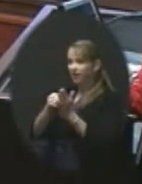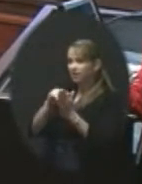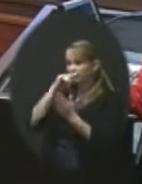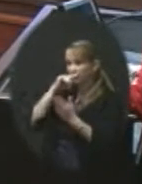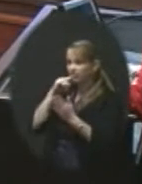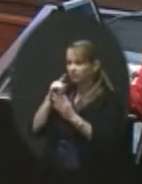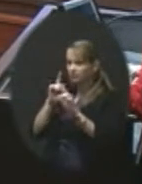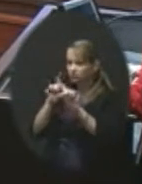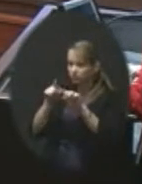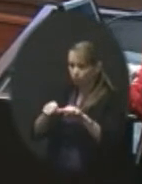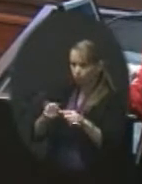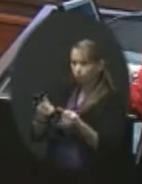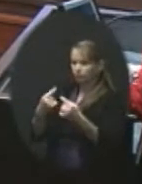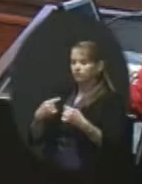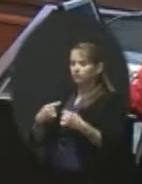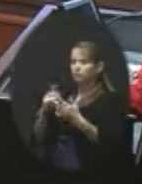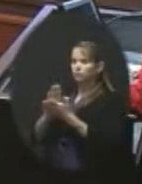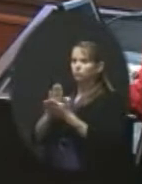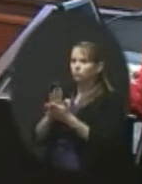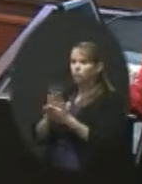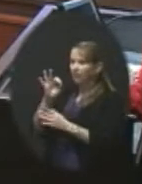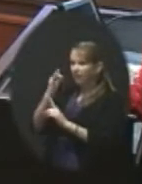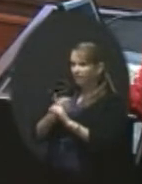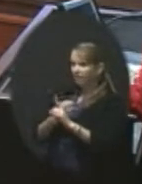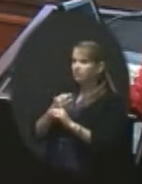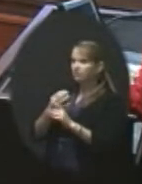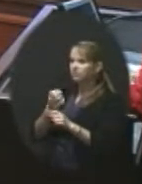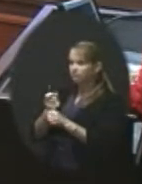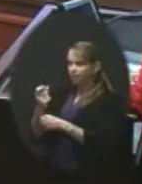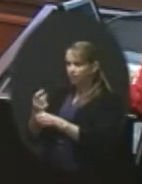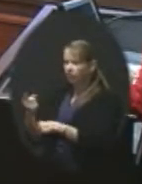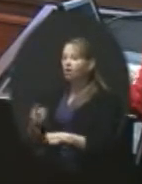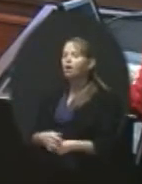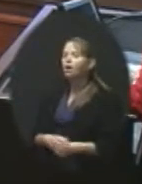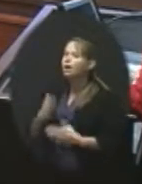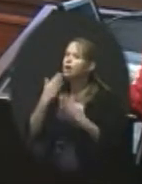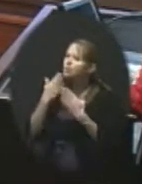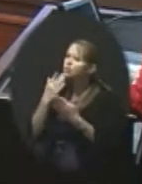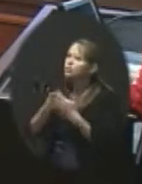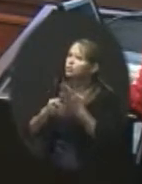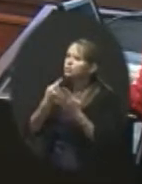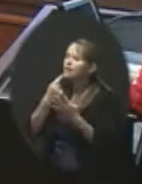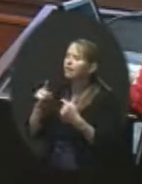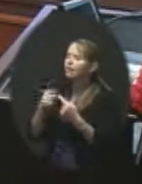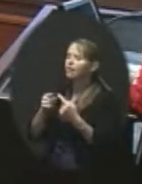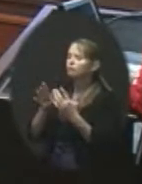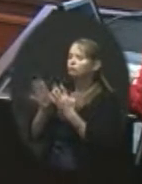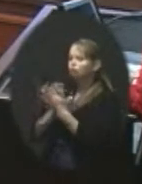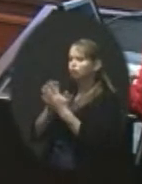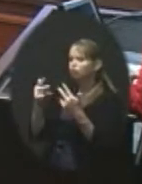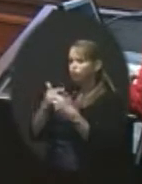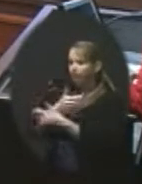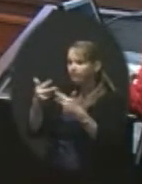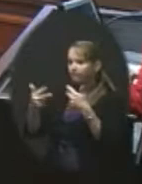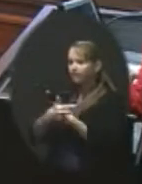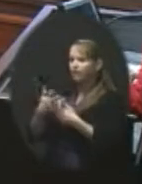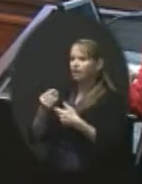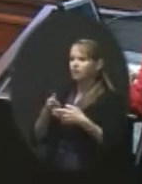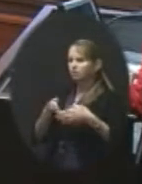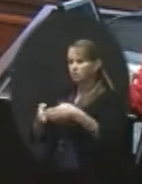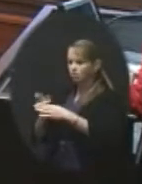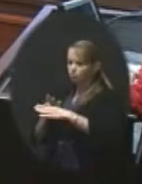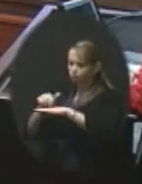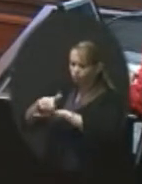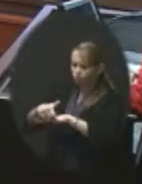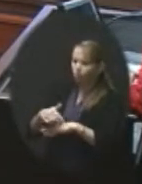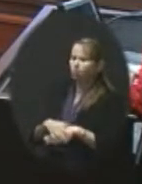So I appreciate what, what was said about traffic and about crossing roads and, but we can manage that. We have in the past, we have